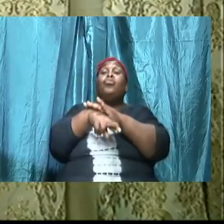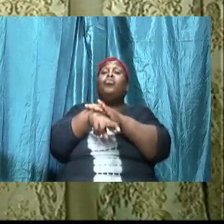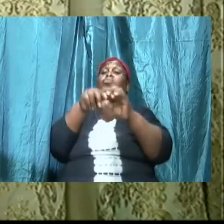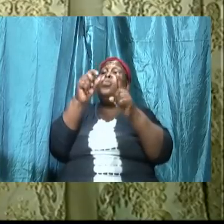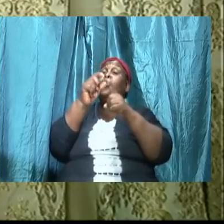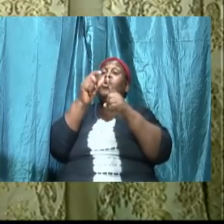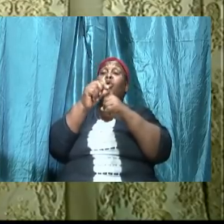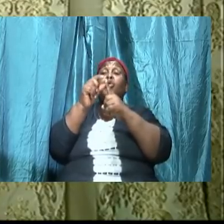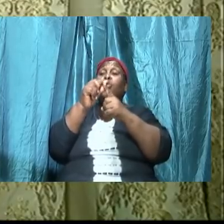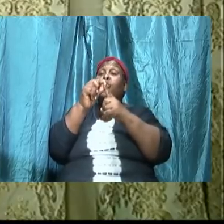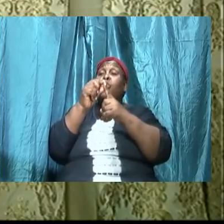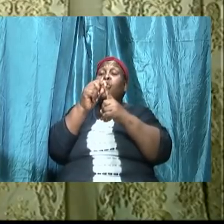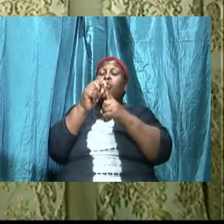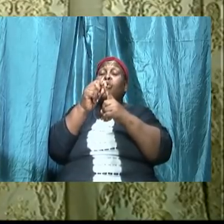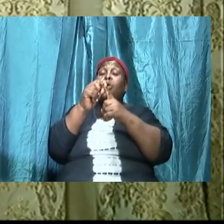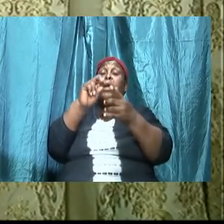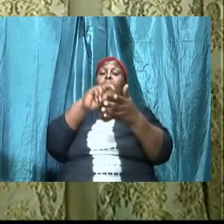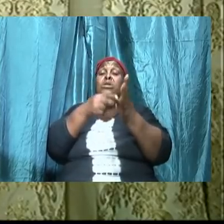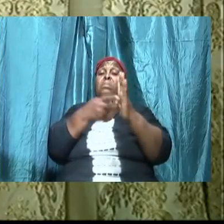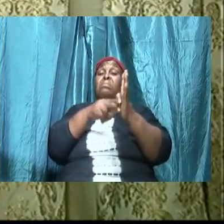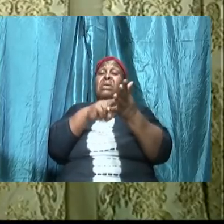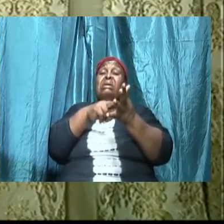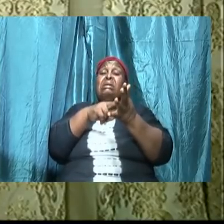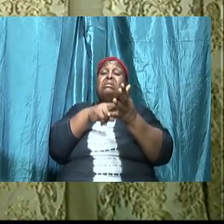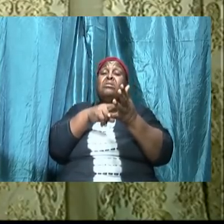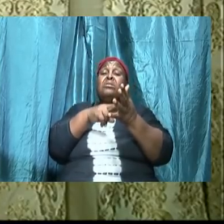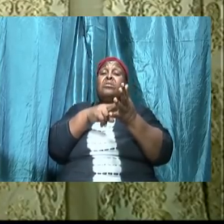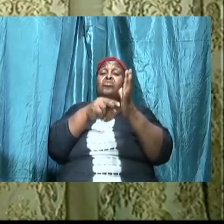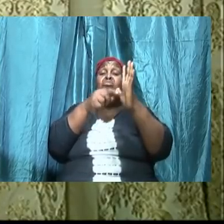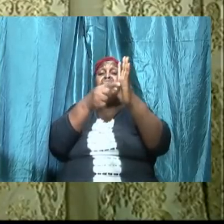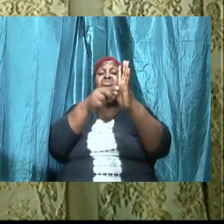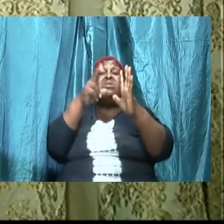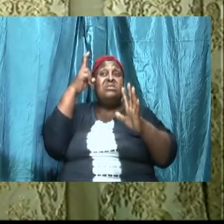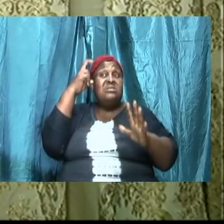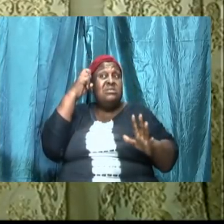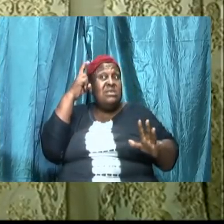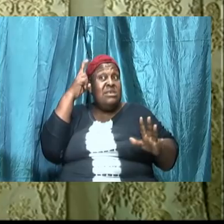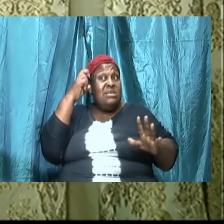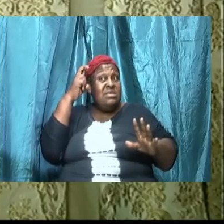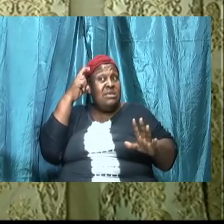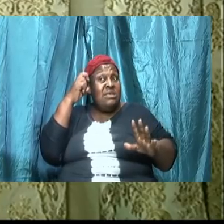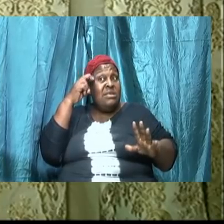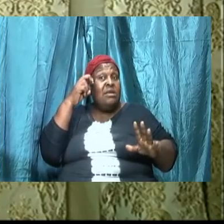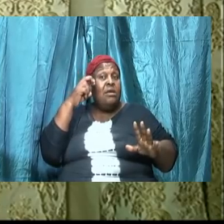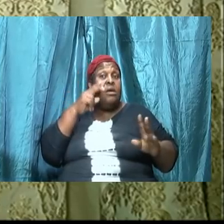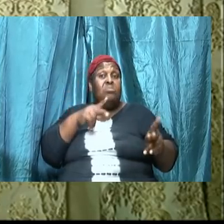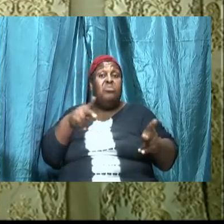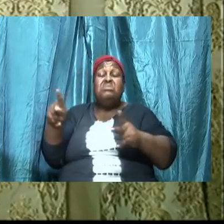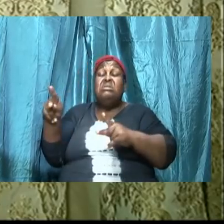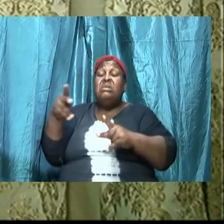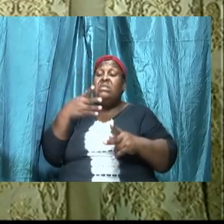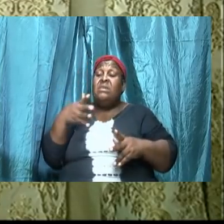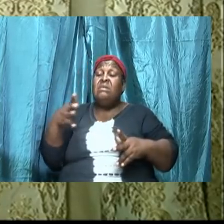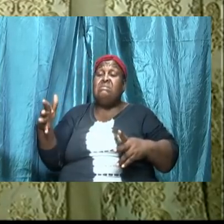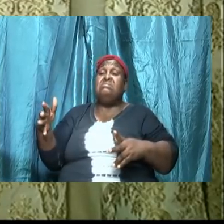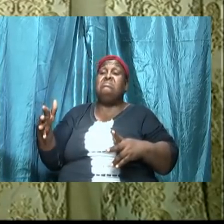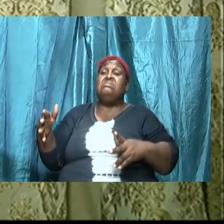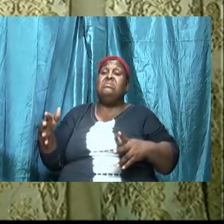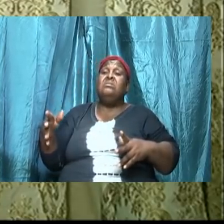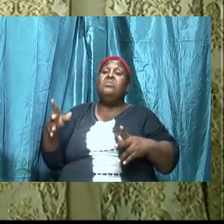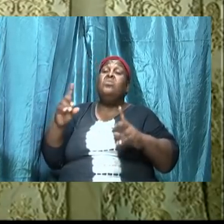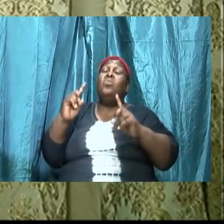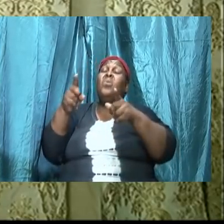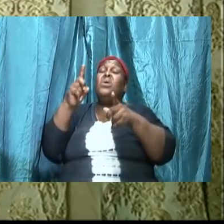show what those root word means to show that Satan is actually projecting himself going one place